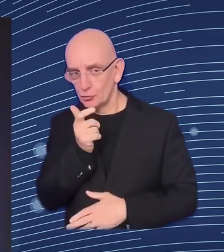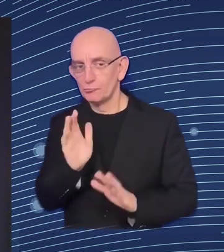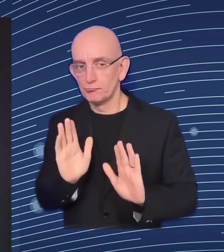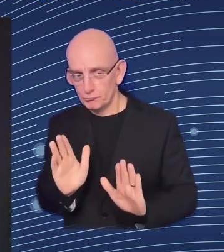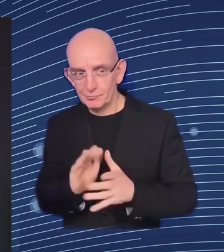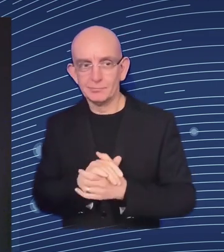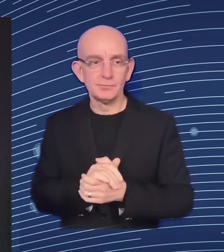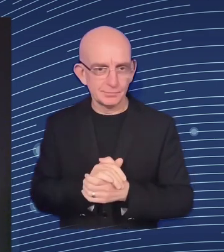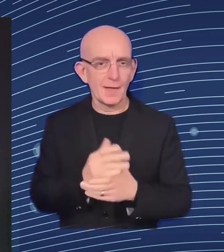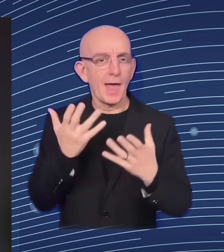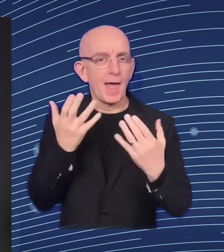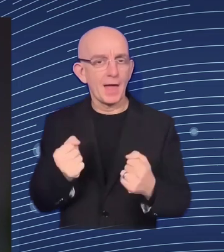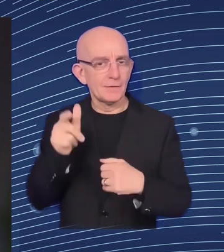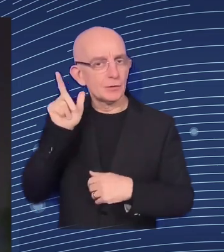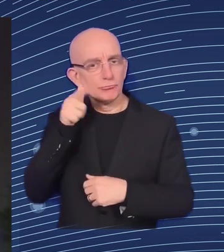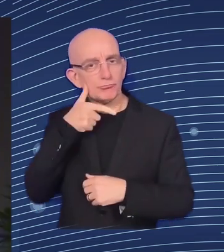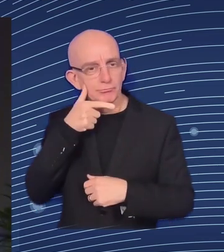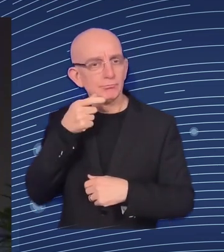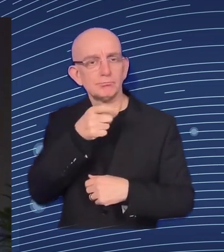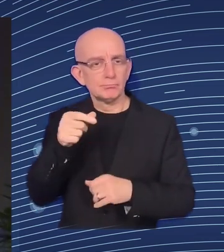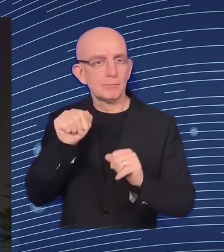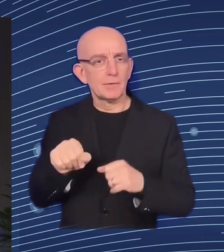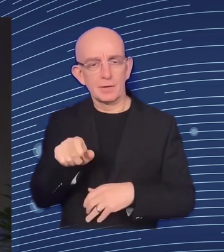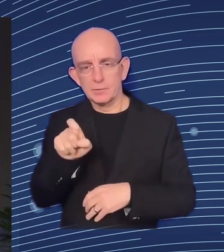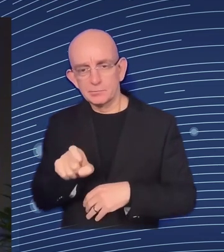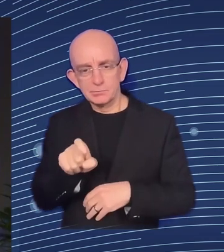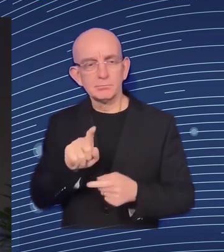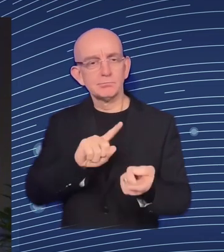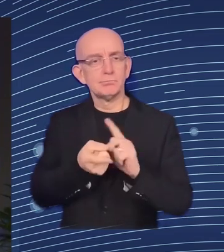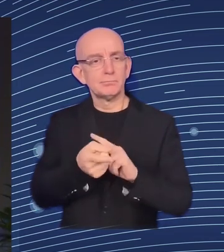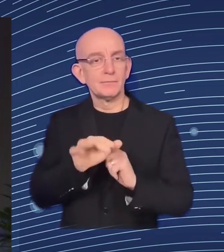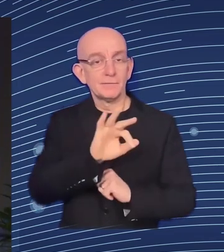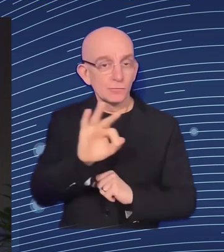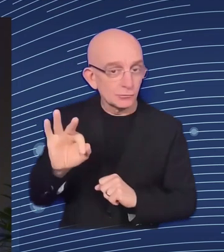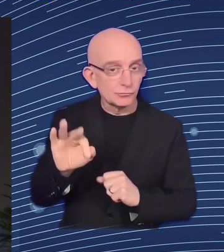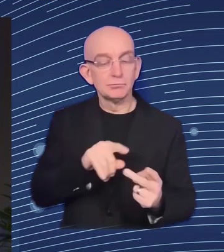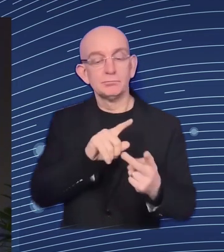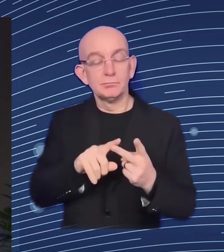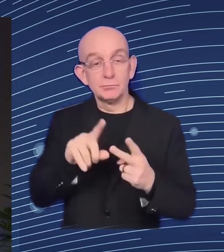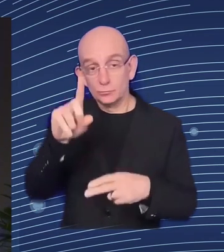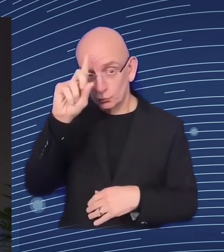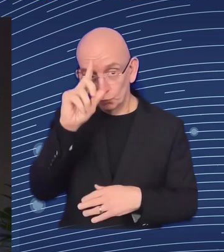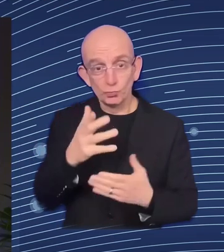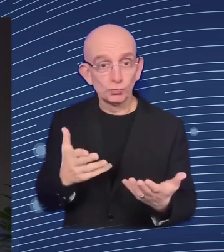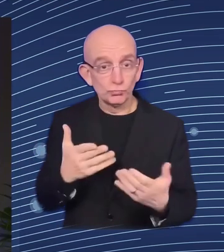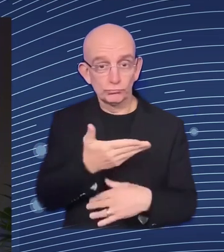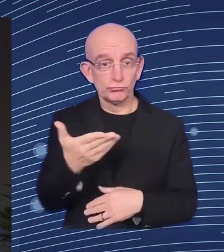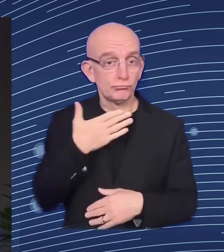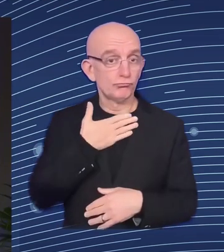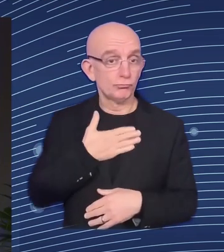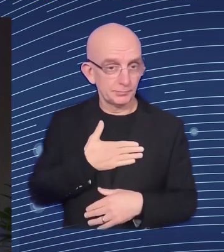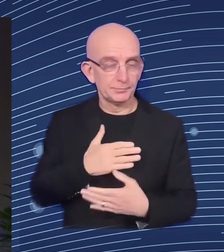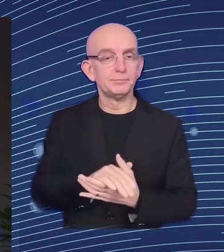is the use of distributional impact assessment. This is what we call in our jargon DIA